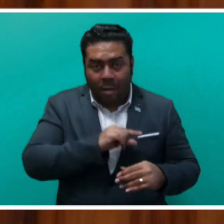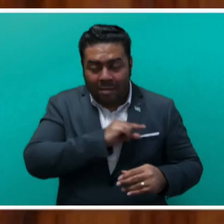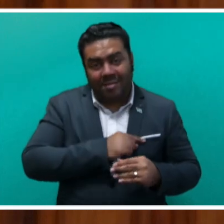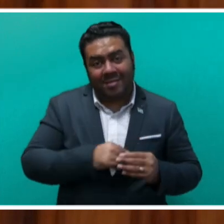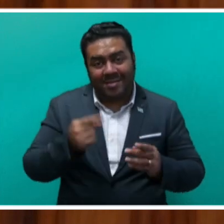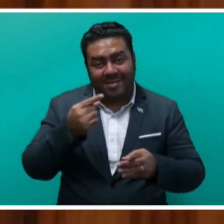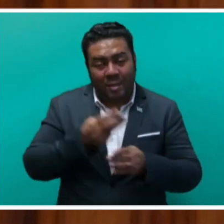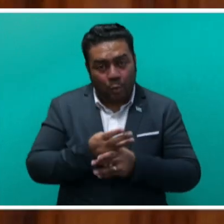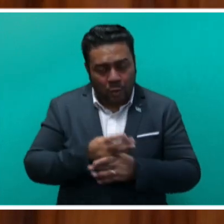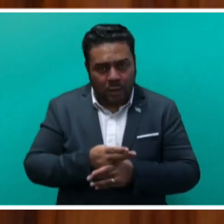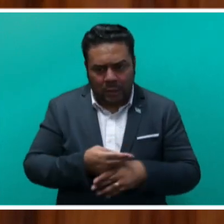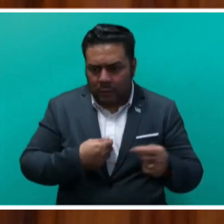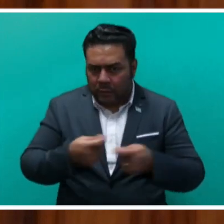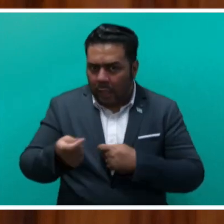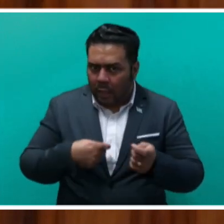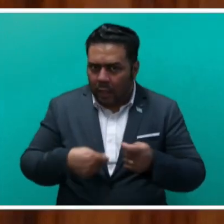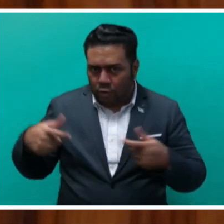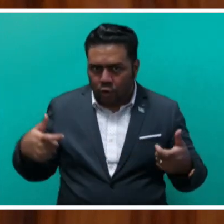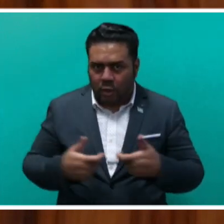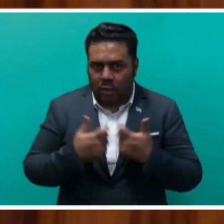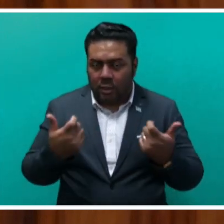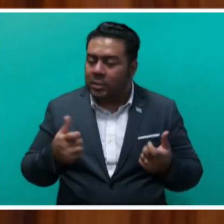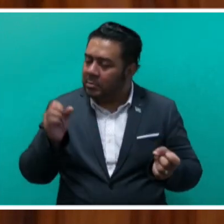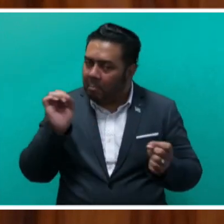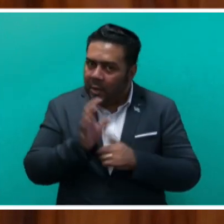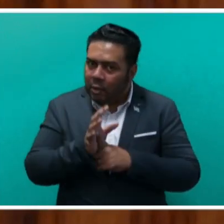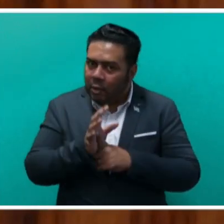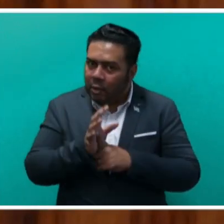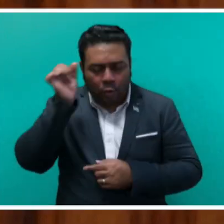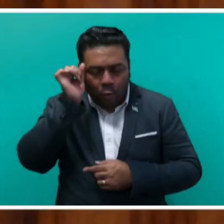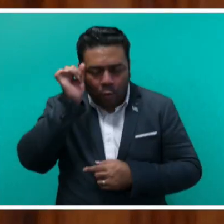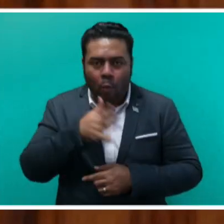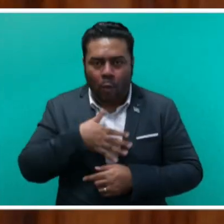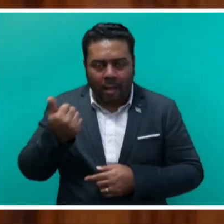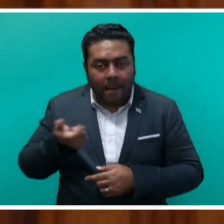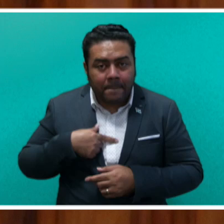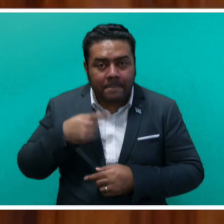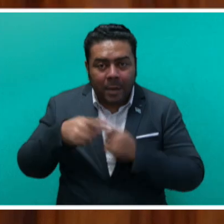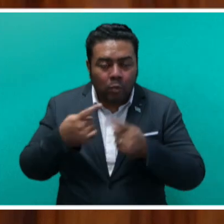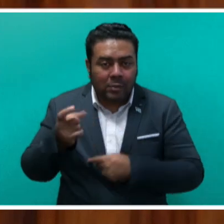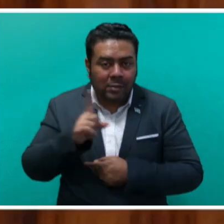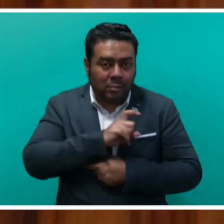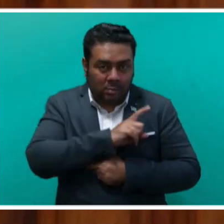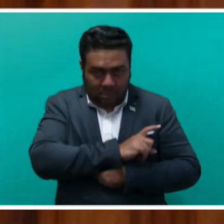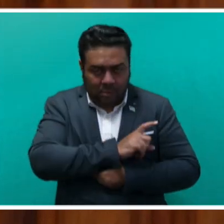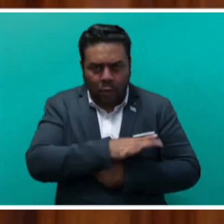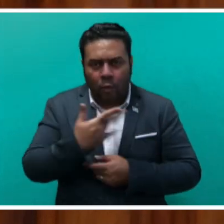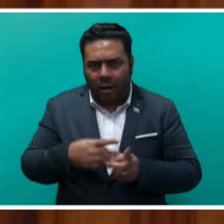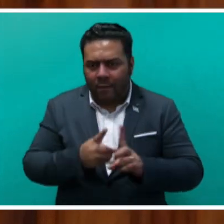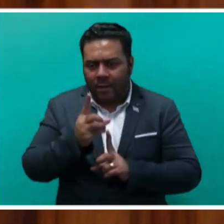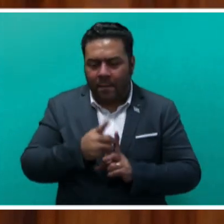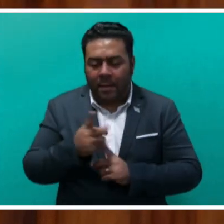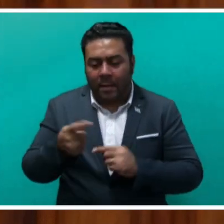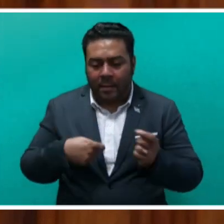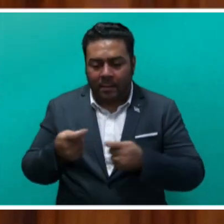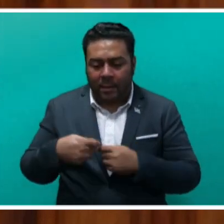in the face of incursion of the Asian subterranean termites, the Ministry is at the moment exploring the possibility of developing a timber marketing